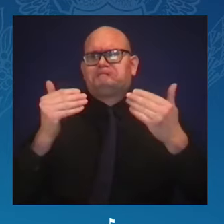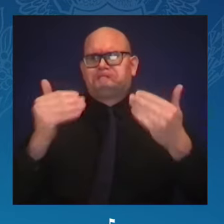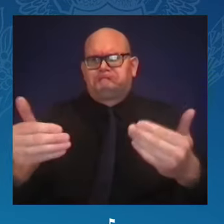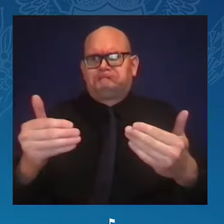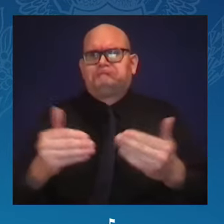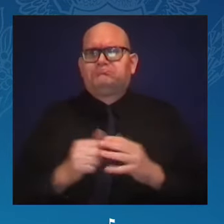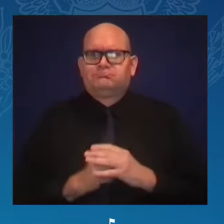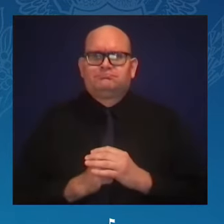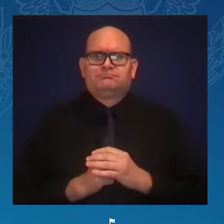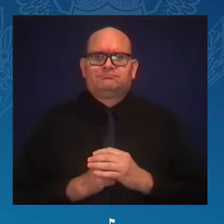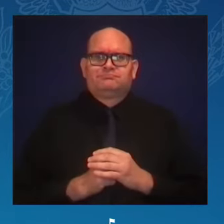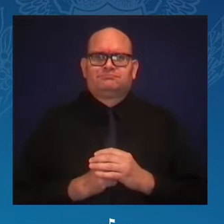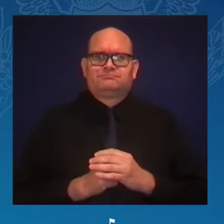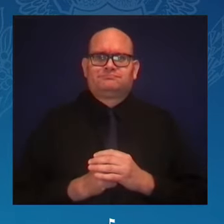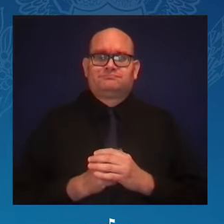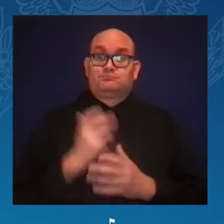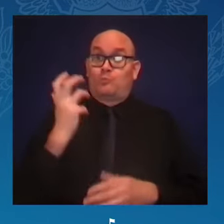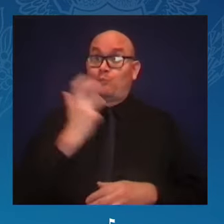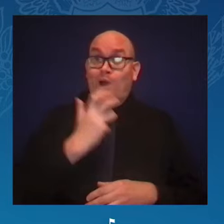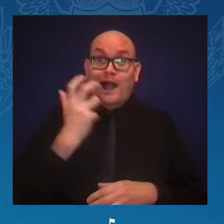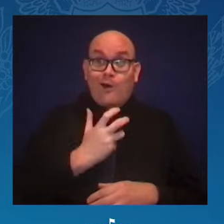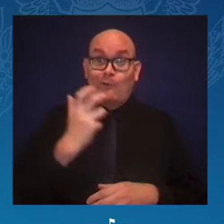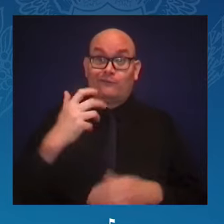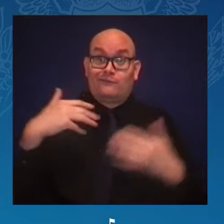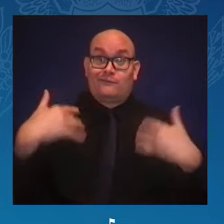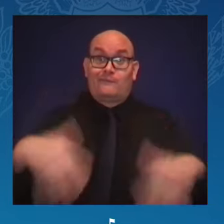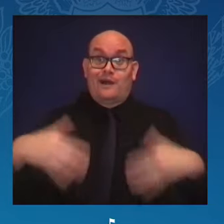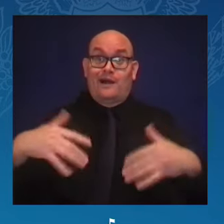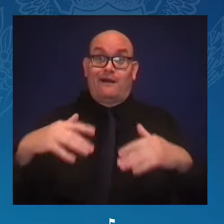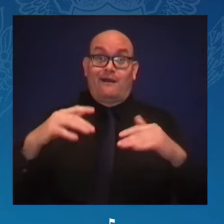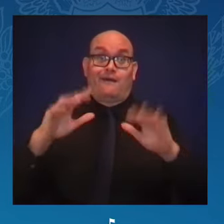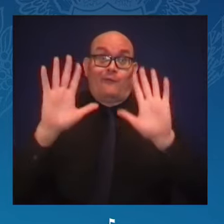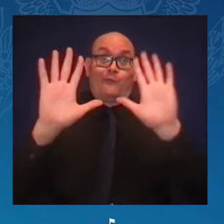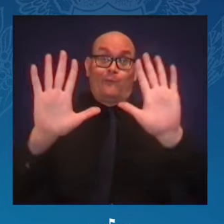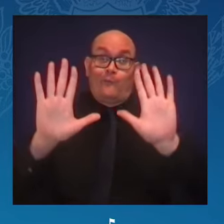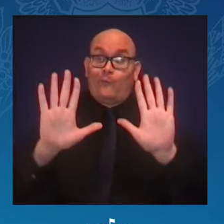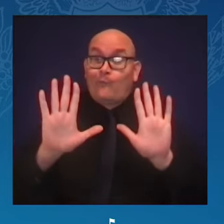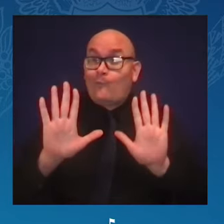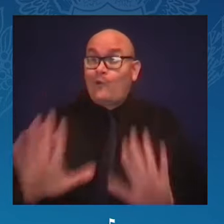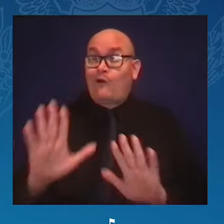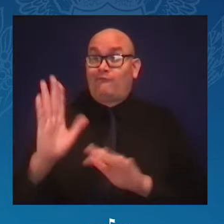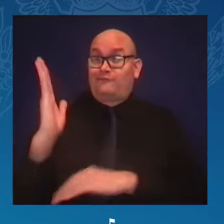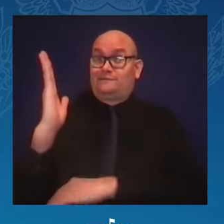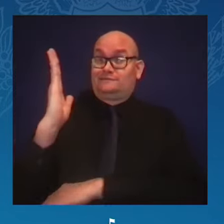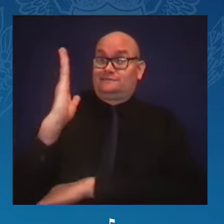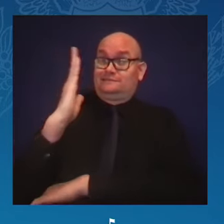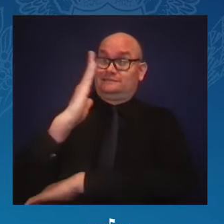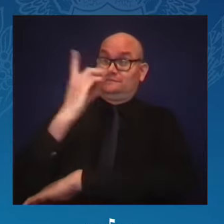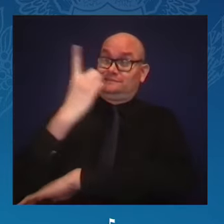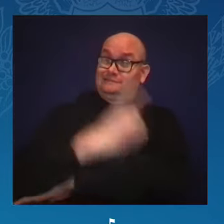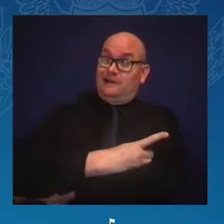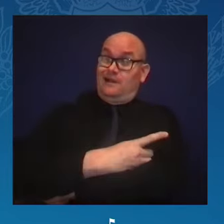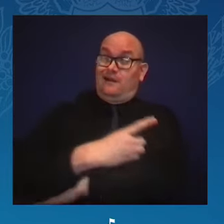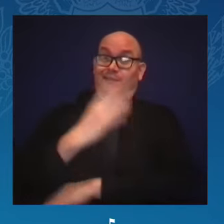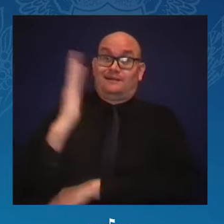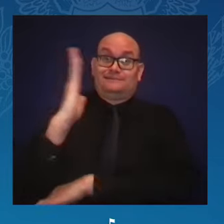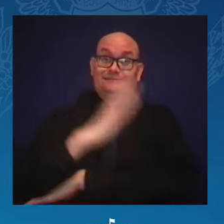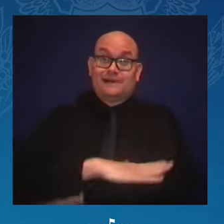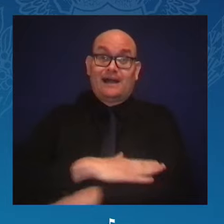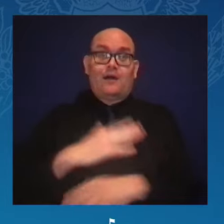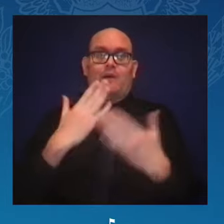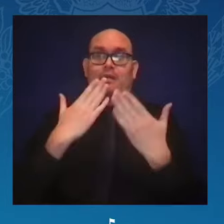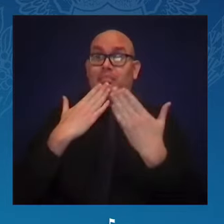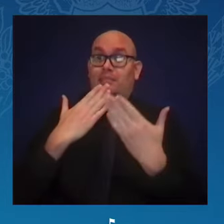Oh, what a wonderful, wonderful day. I want to thank President Elsie Cook-Holmes,